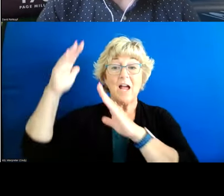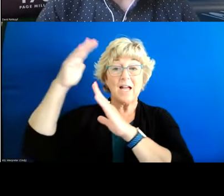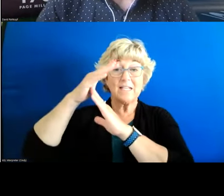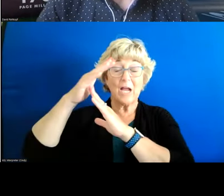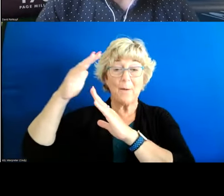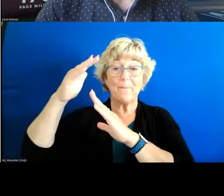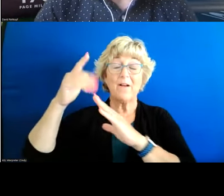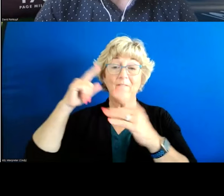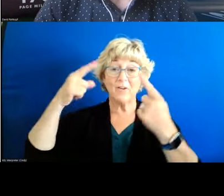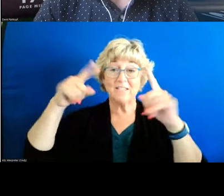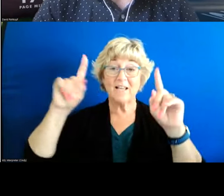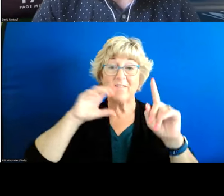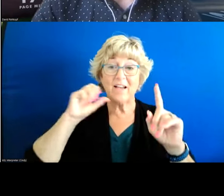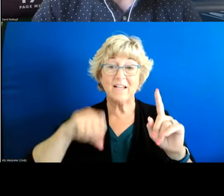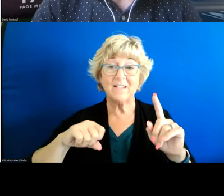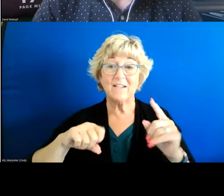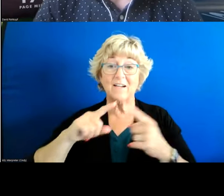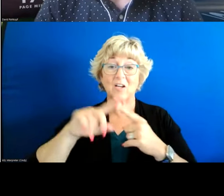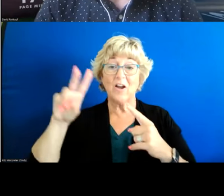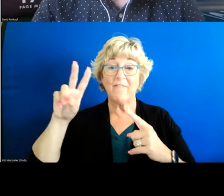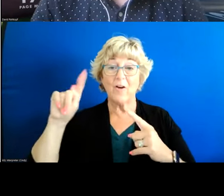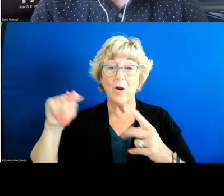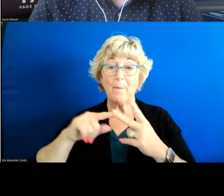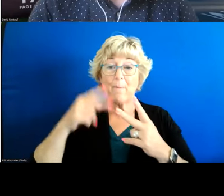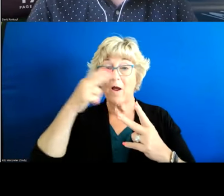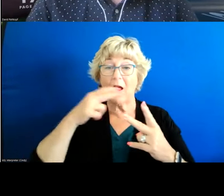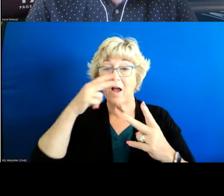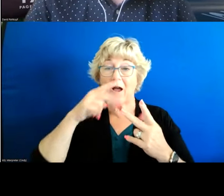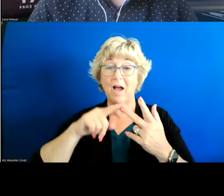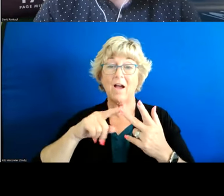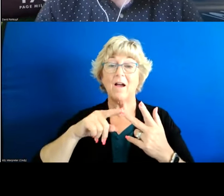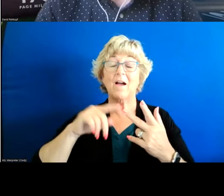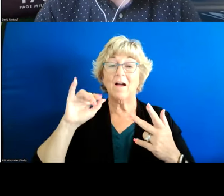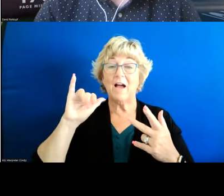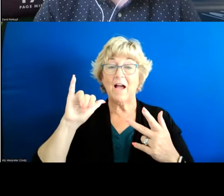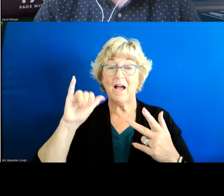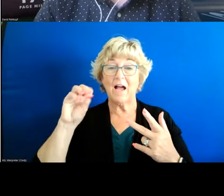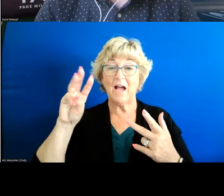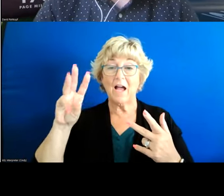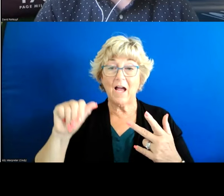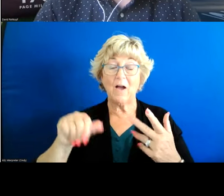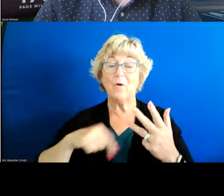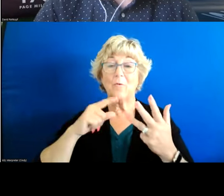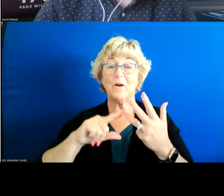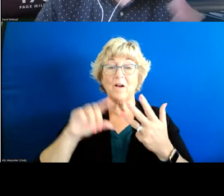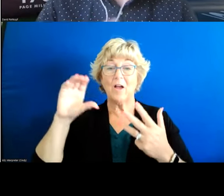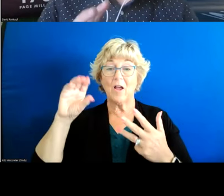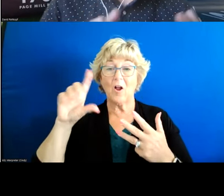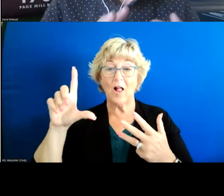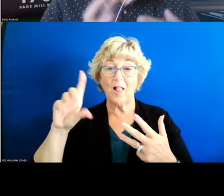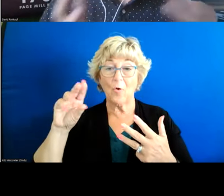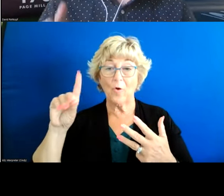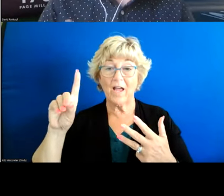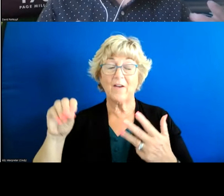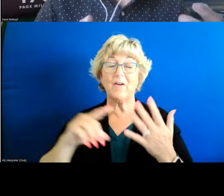promoting successful aging was um vermont hawaii iowa colorado and uh new hampshire um so i think as we